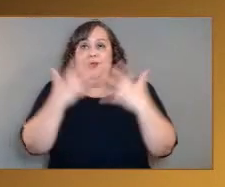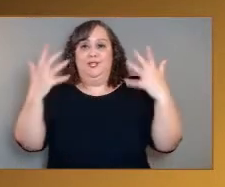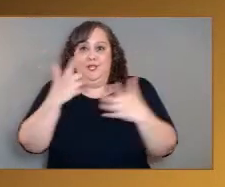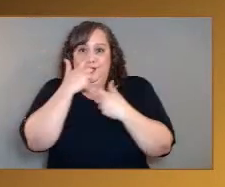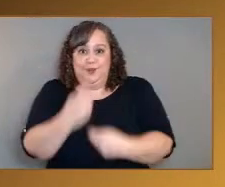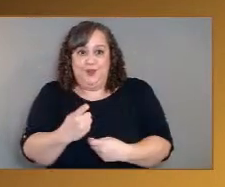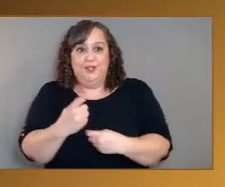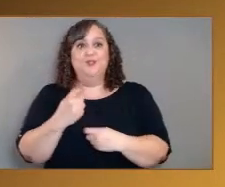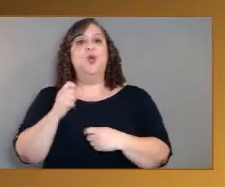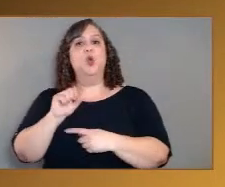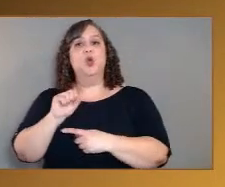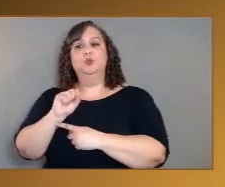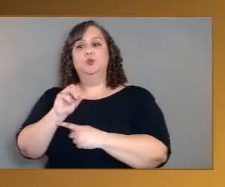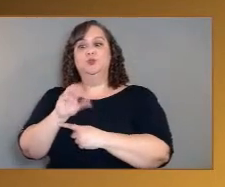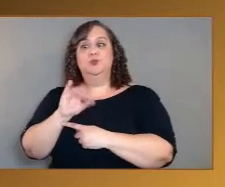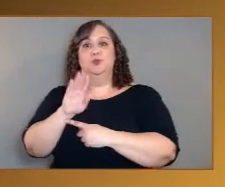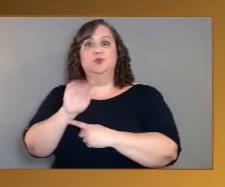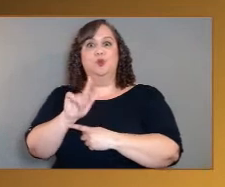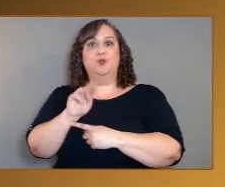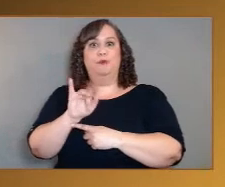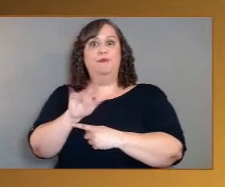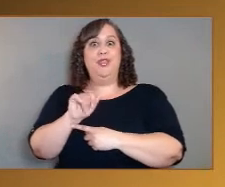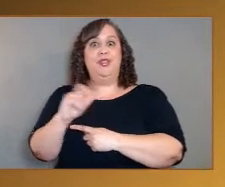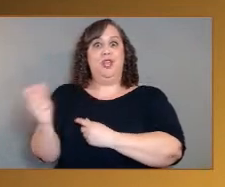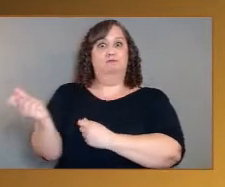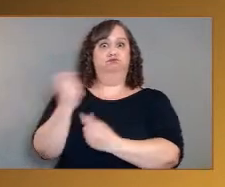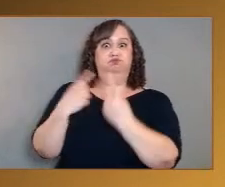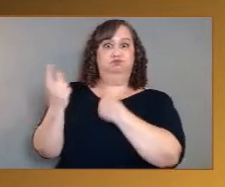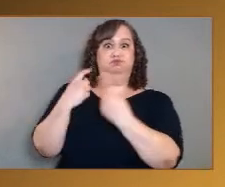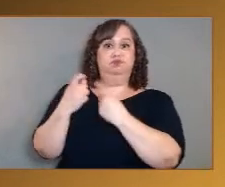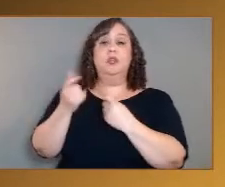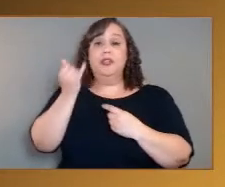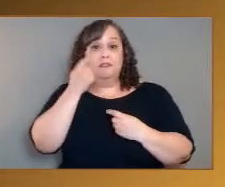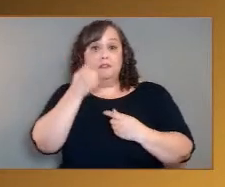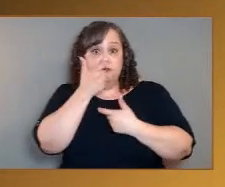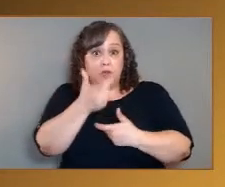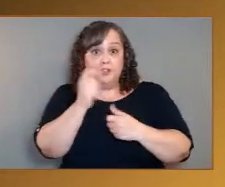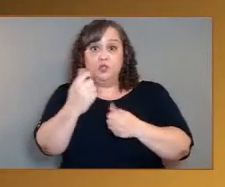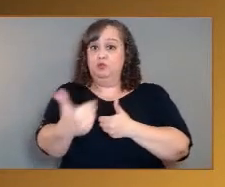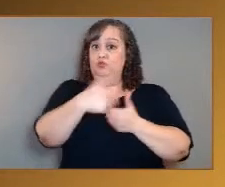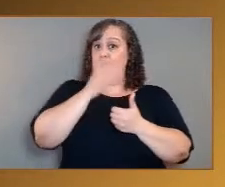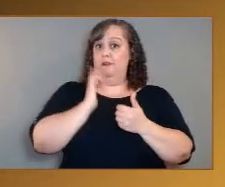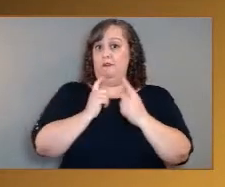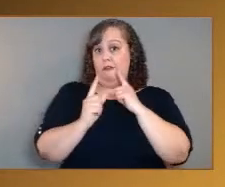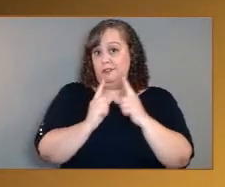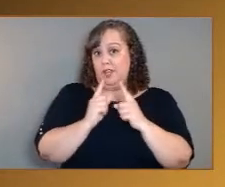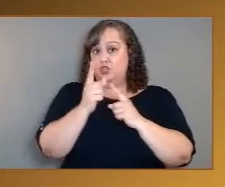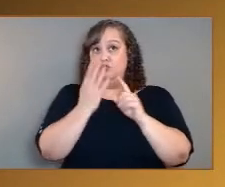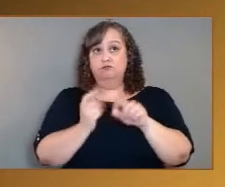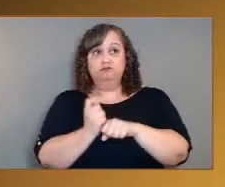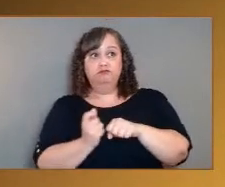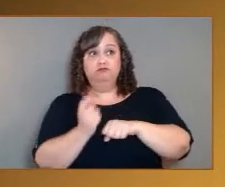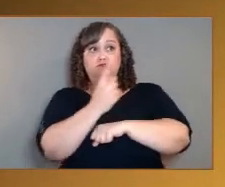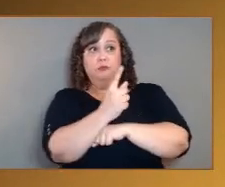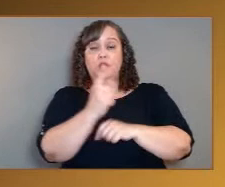media. So for everybody watching, remember you can join the conversation by submitting your questions using hashtag ask NASA